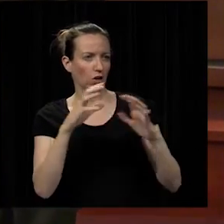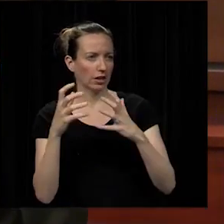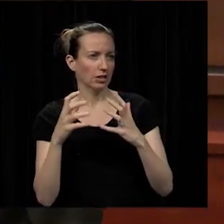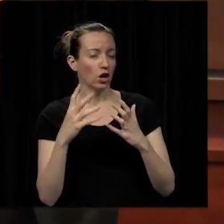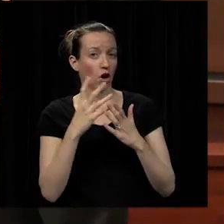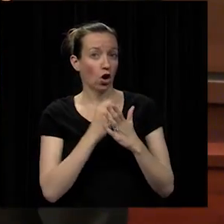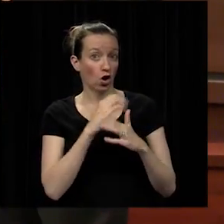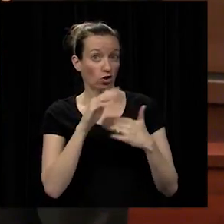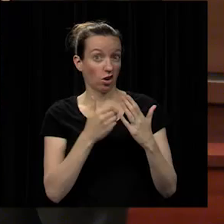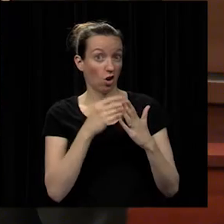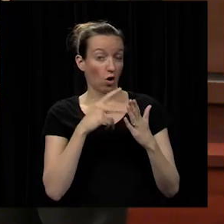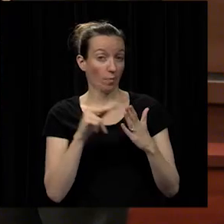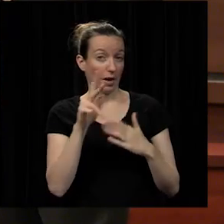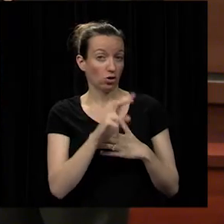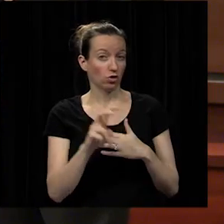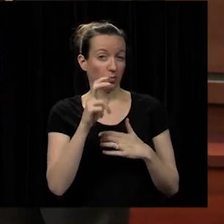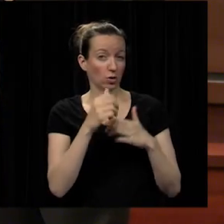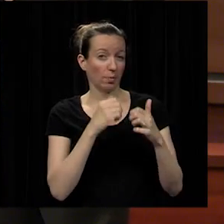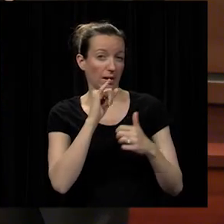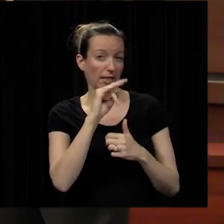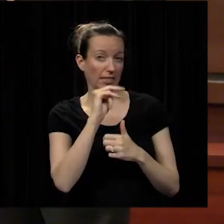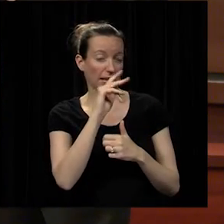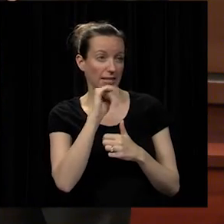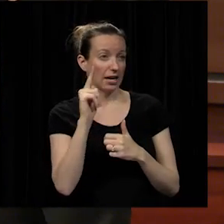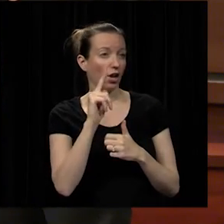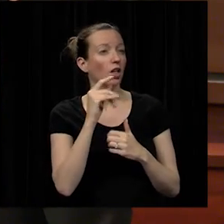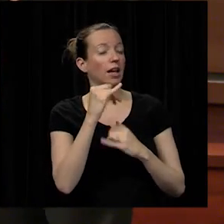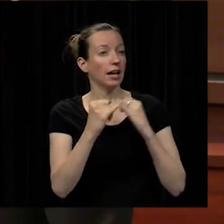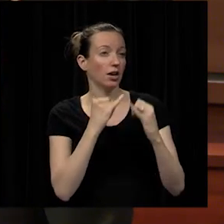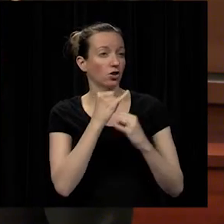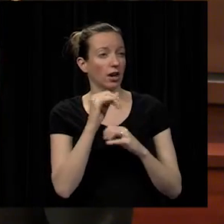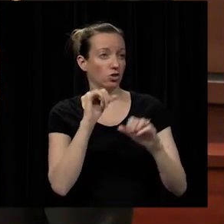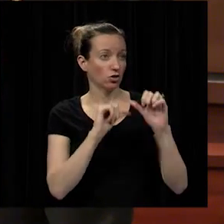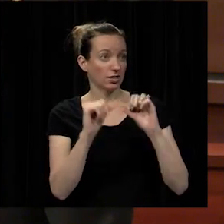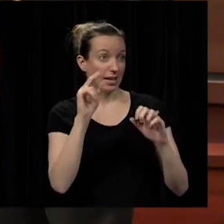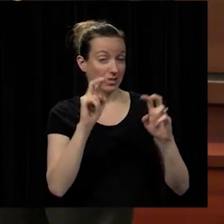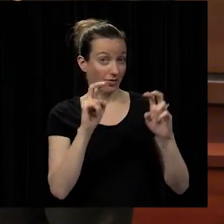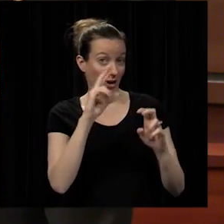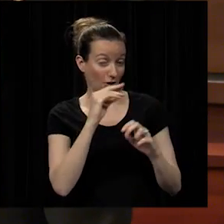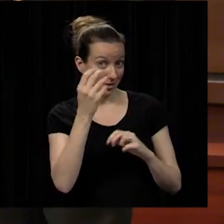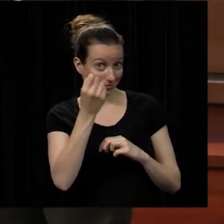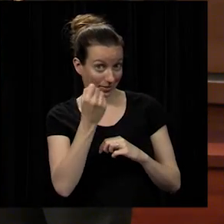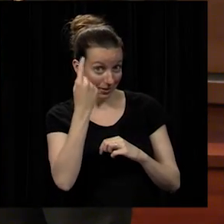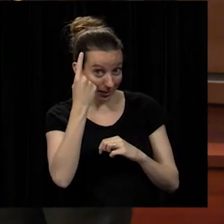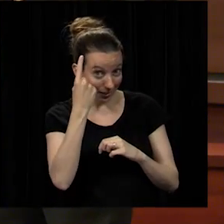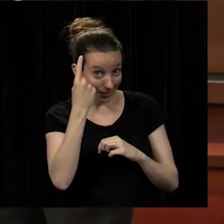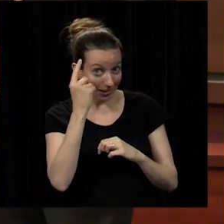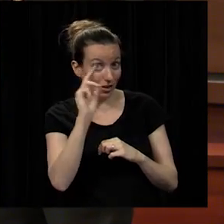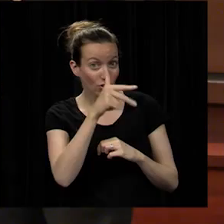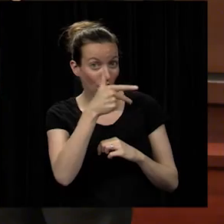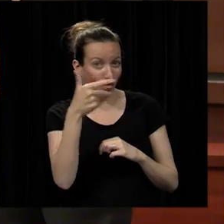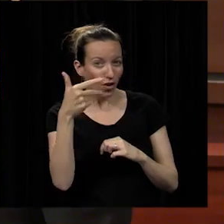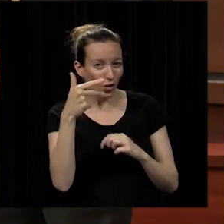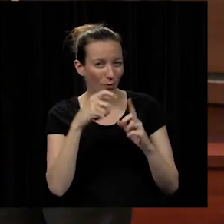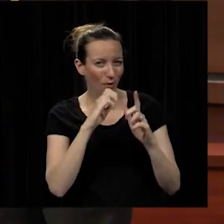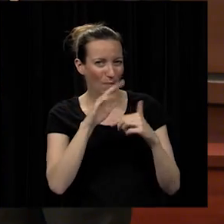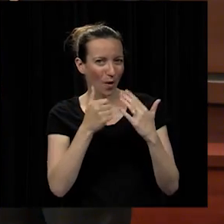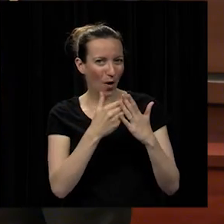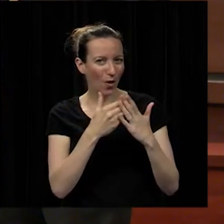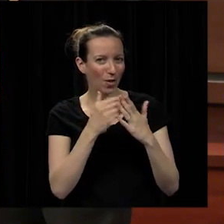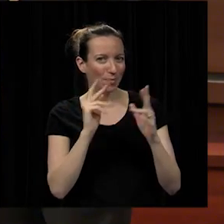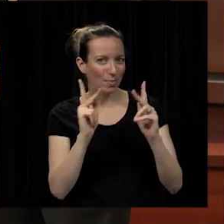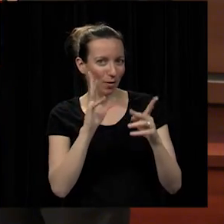-expense-paid trip to compete at the Intel International Science and Engineering Fair, and get this, there she placed third out of all the participants.